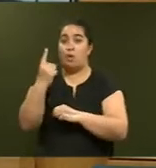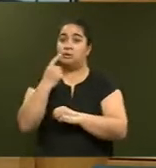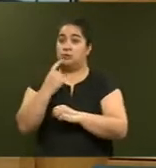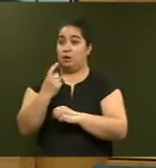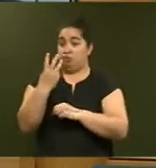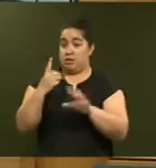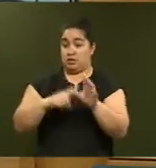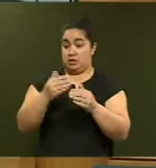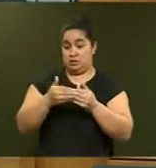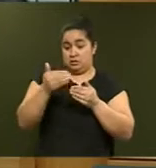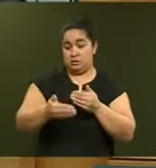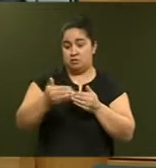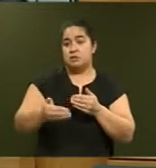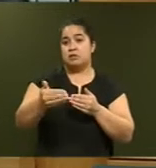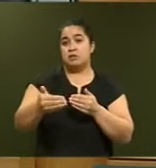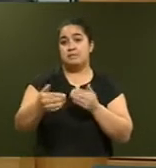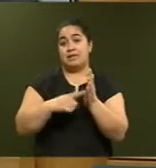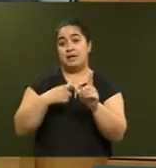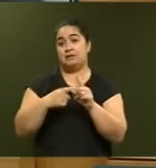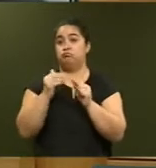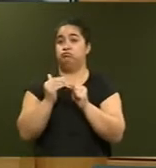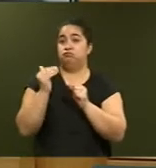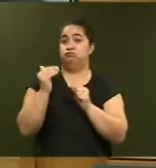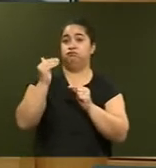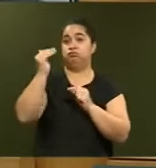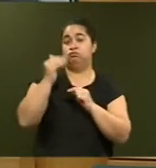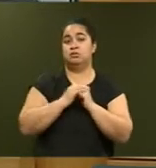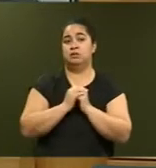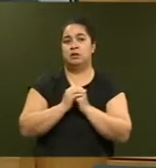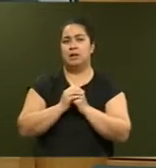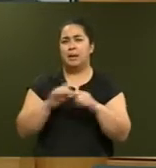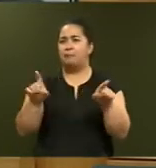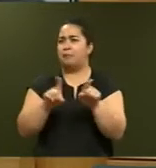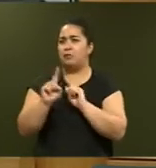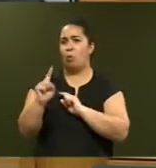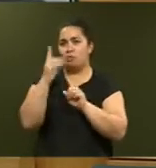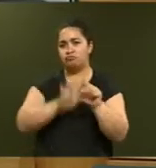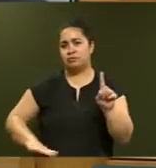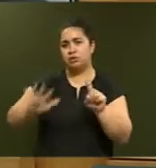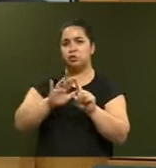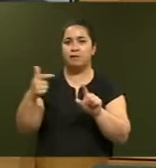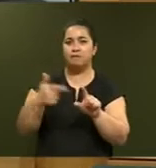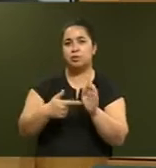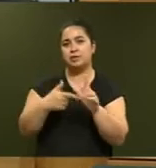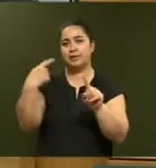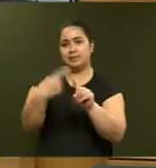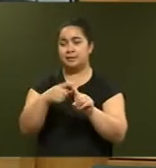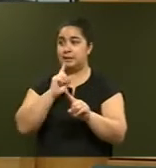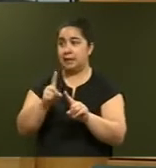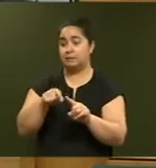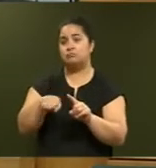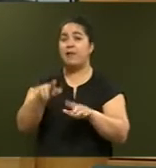of consecutive fuel excise due to the increases and the Auckland regional fuel tax, that the average family